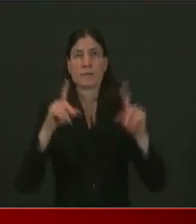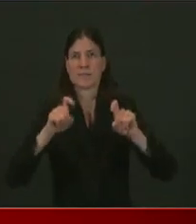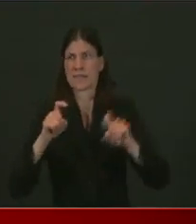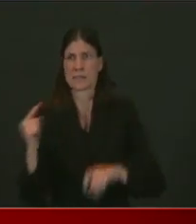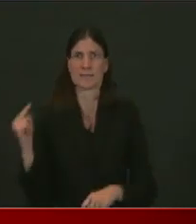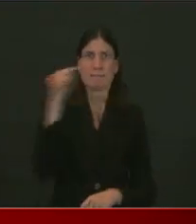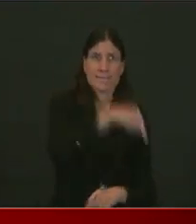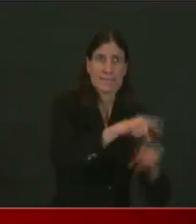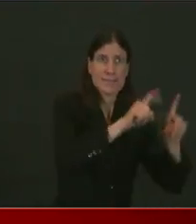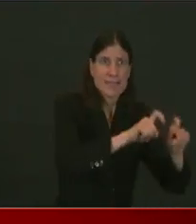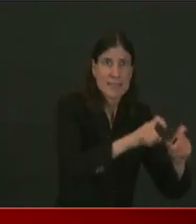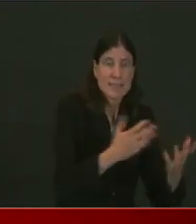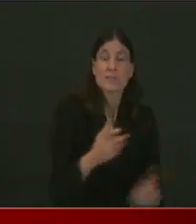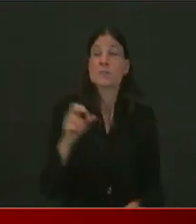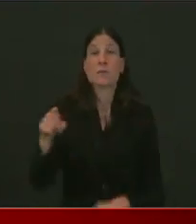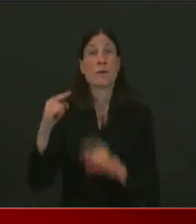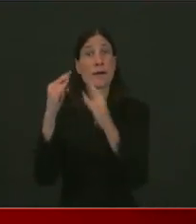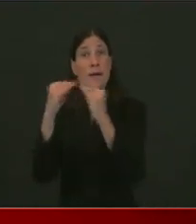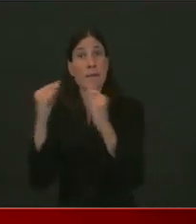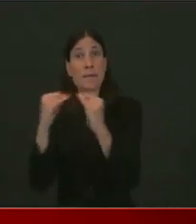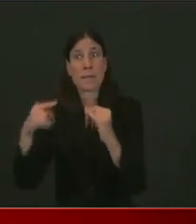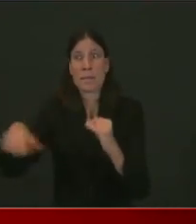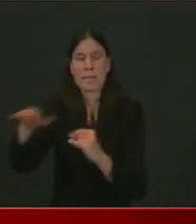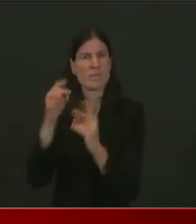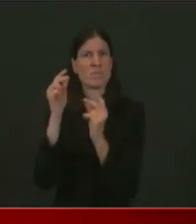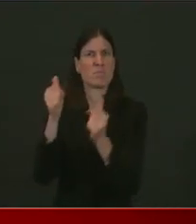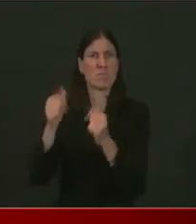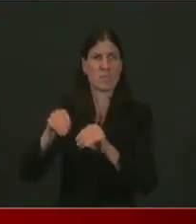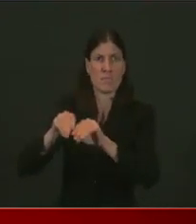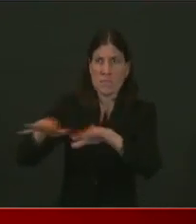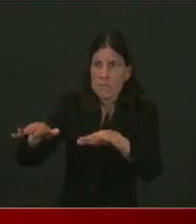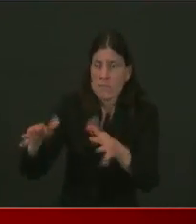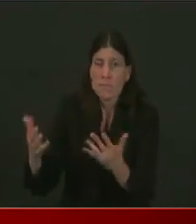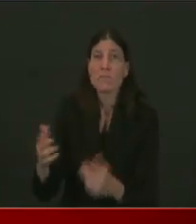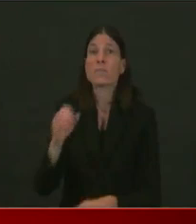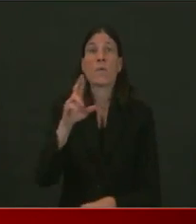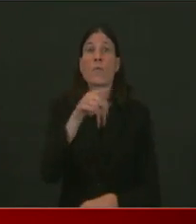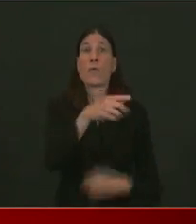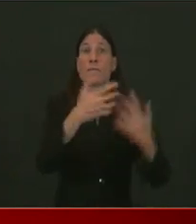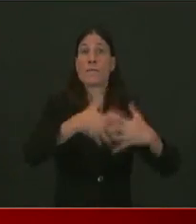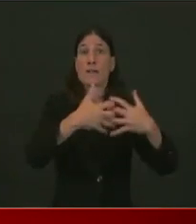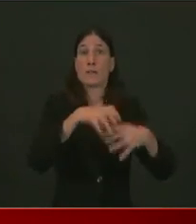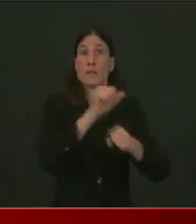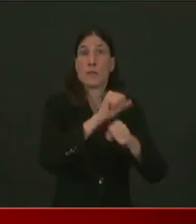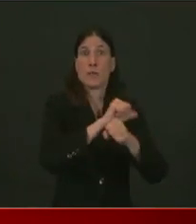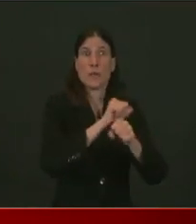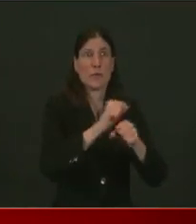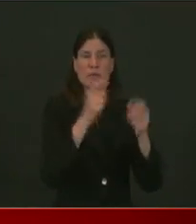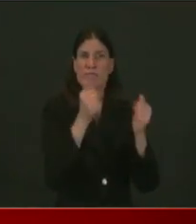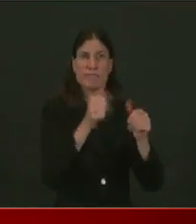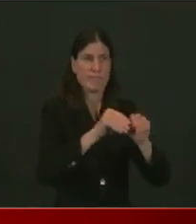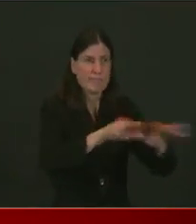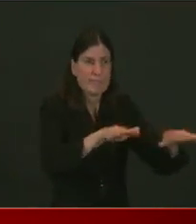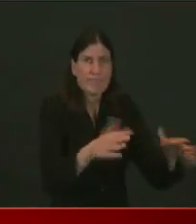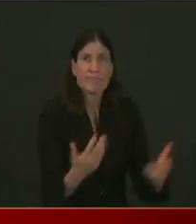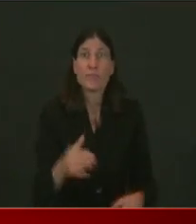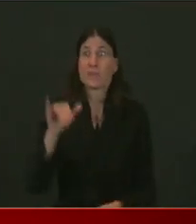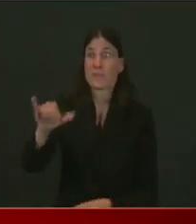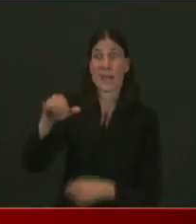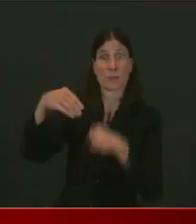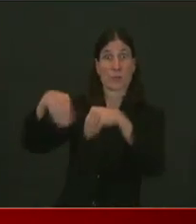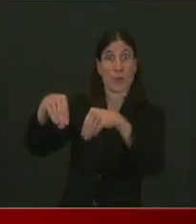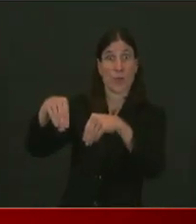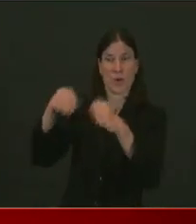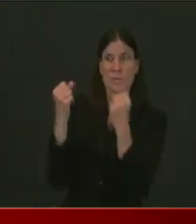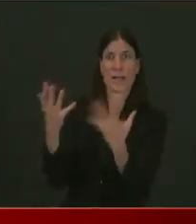camp, in a manufacturing operation, in a grocery store, in a restaurant. We are prepared